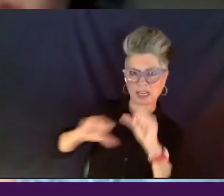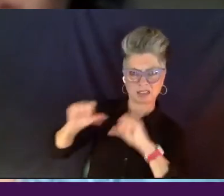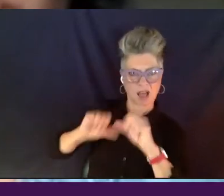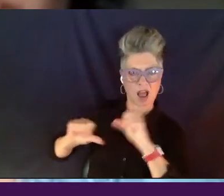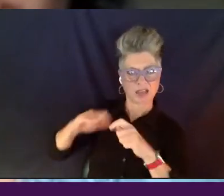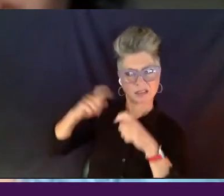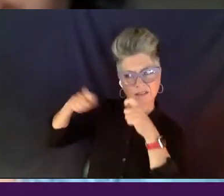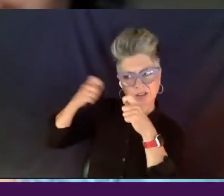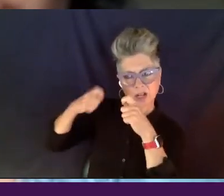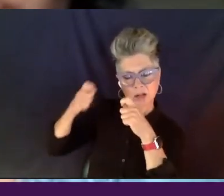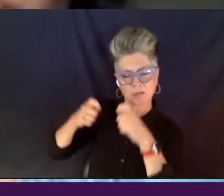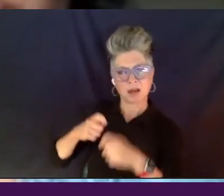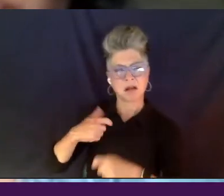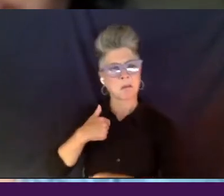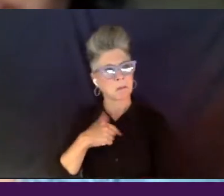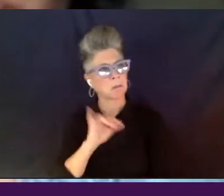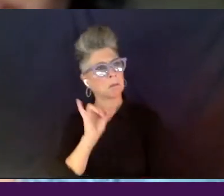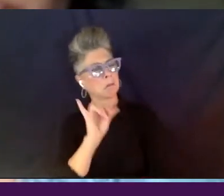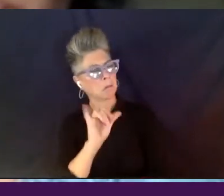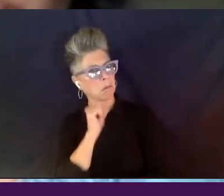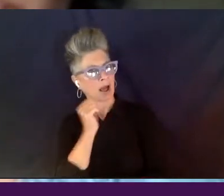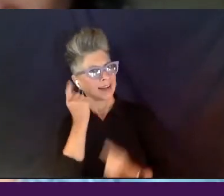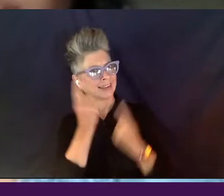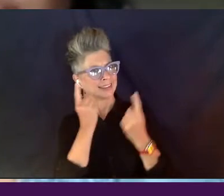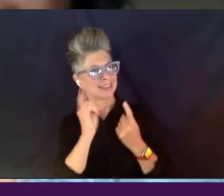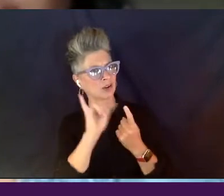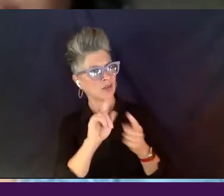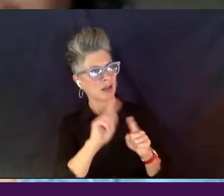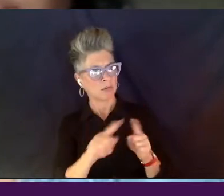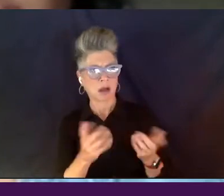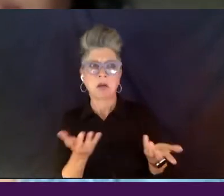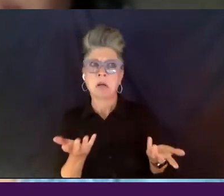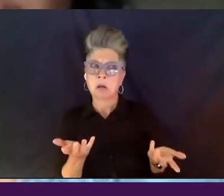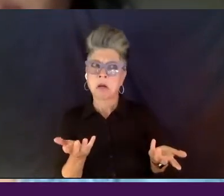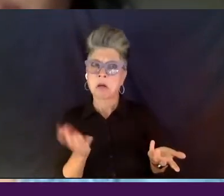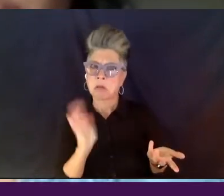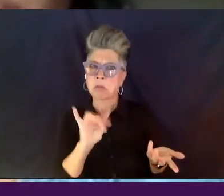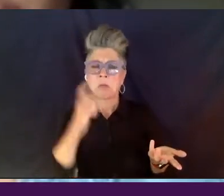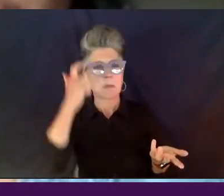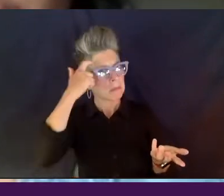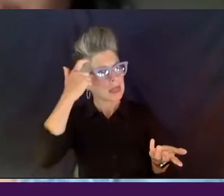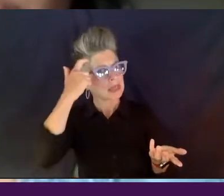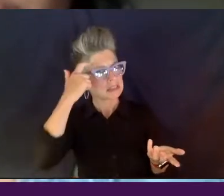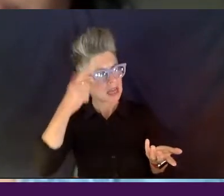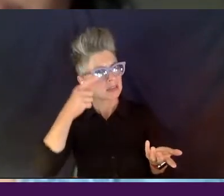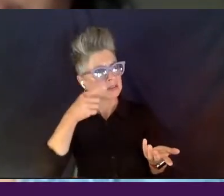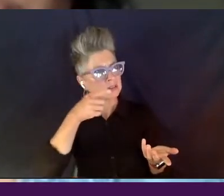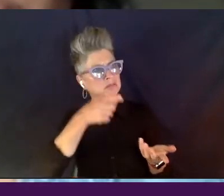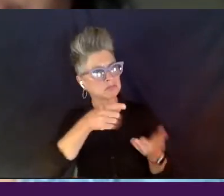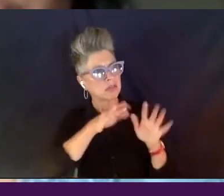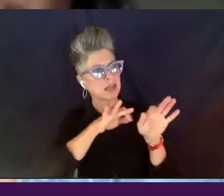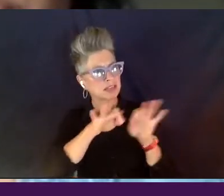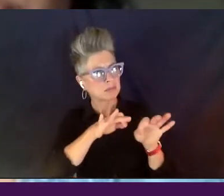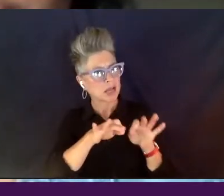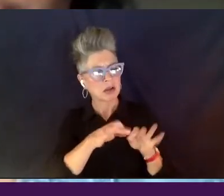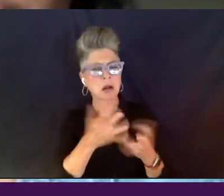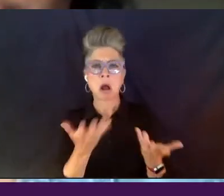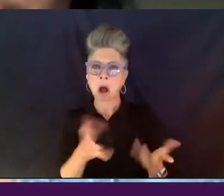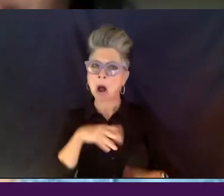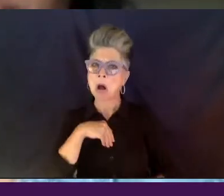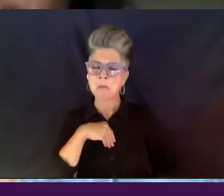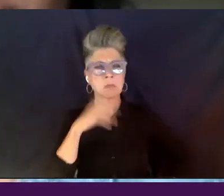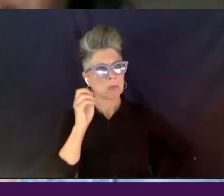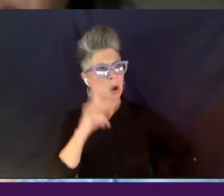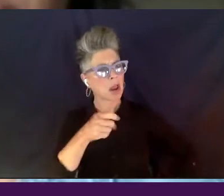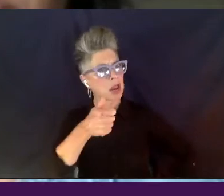hadn't necessarily considered myself, but, you know, it sort of made sense once, once they explained it to me and, um, you know, we